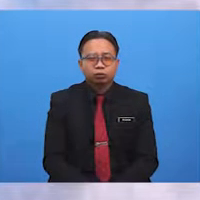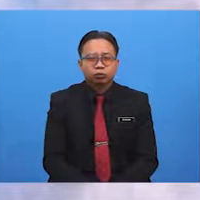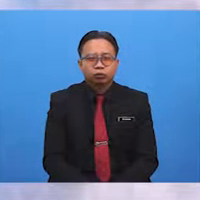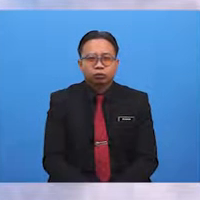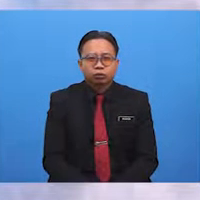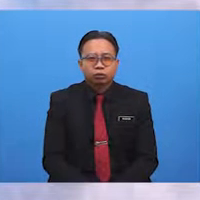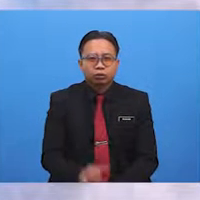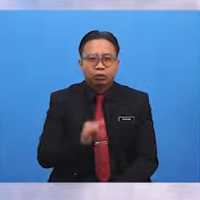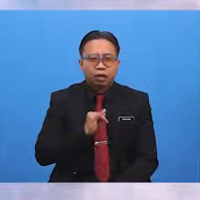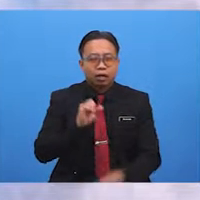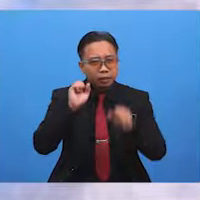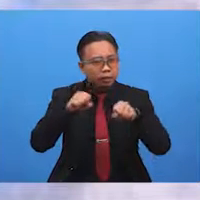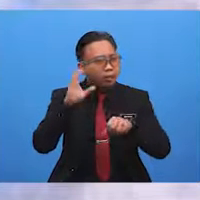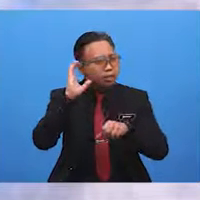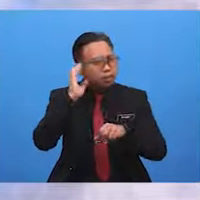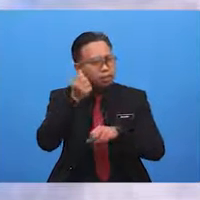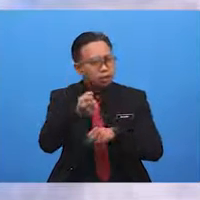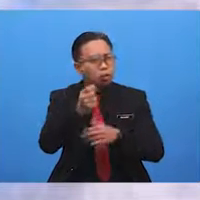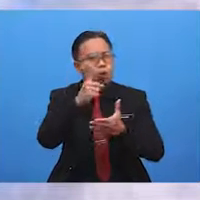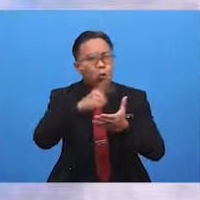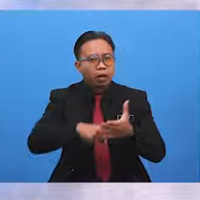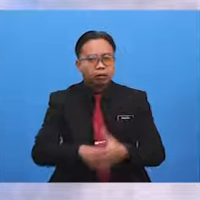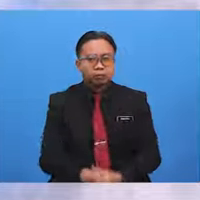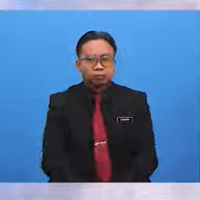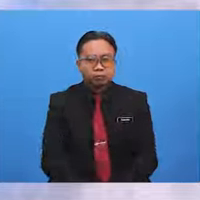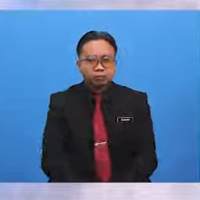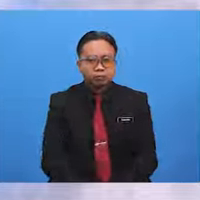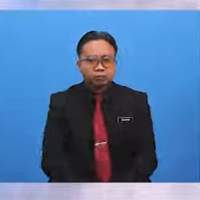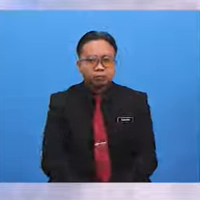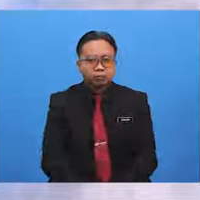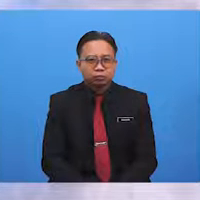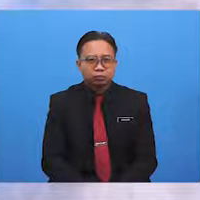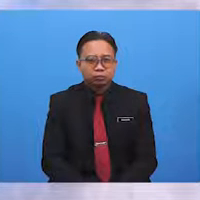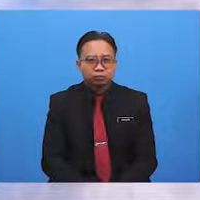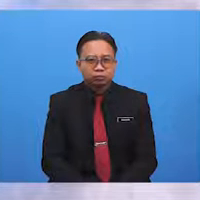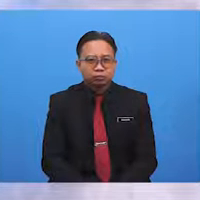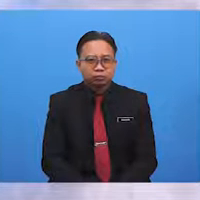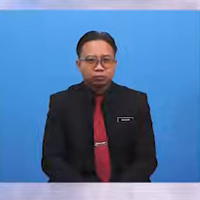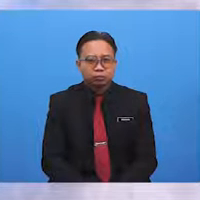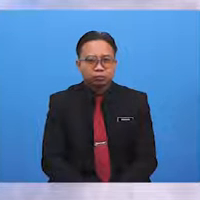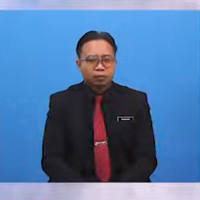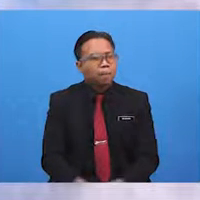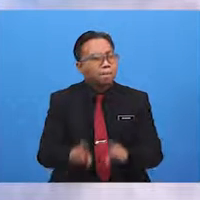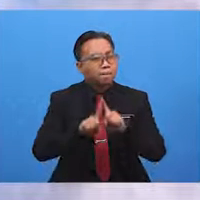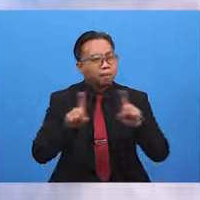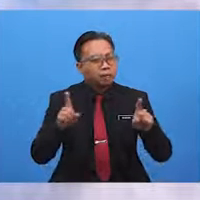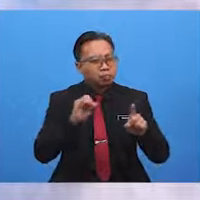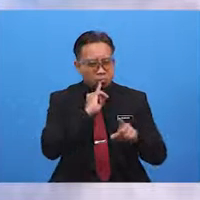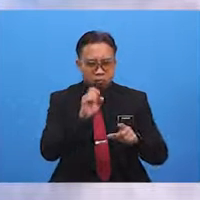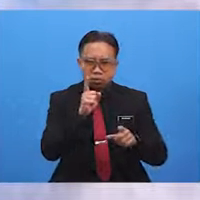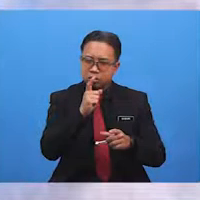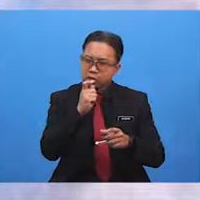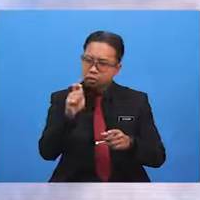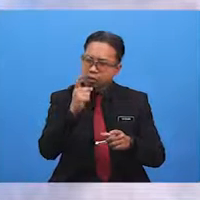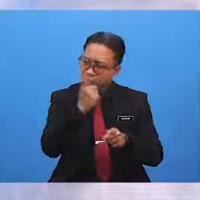I can hear you what? Well, this sounds familiar, right? But is this the correct